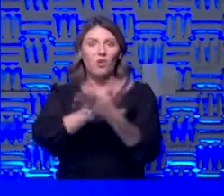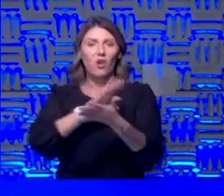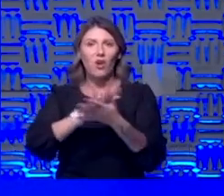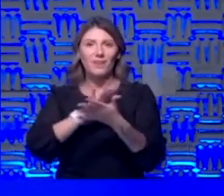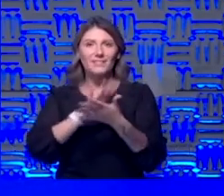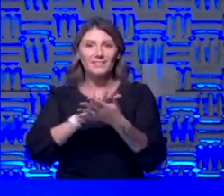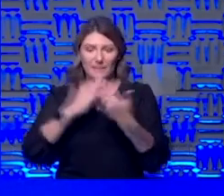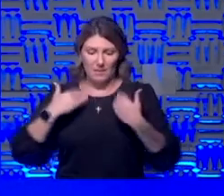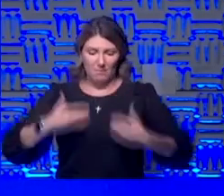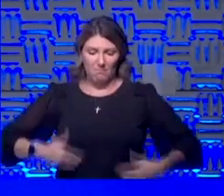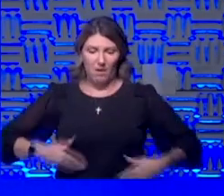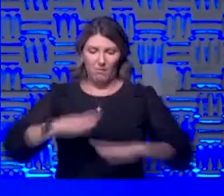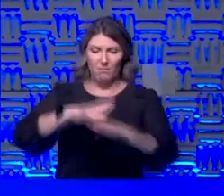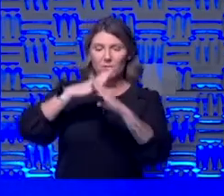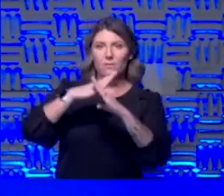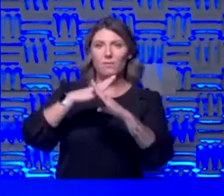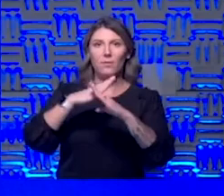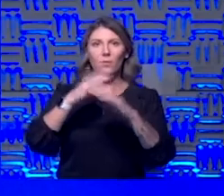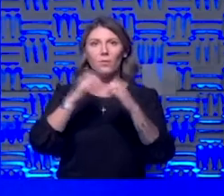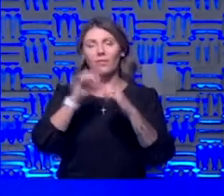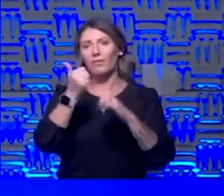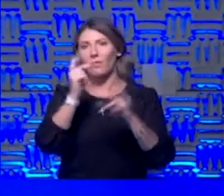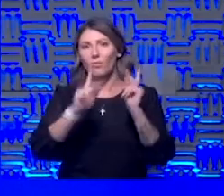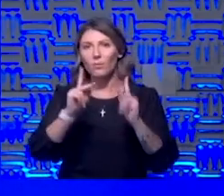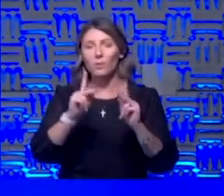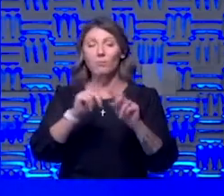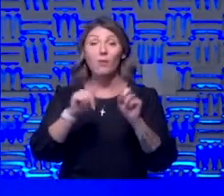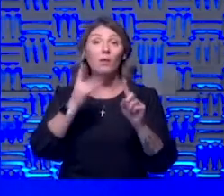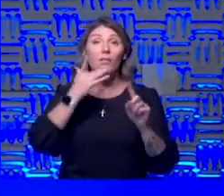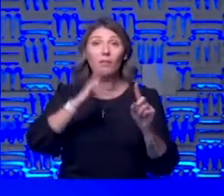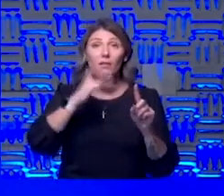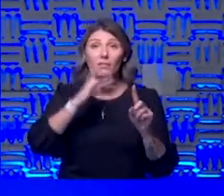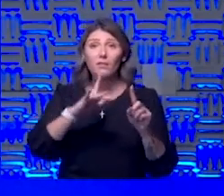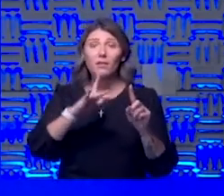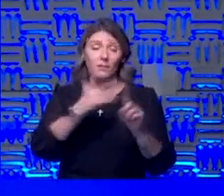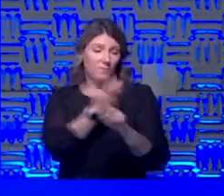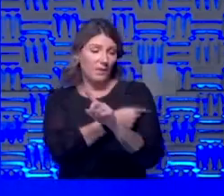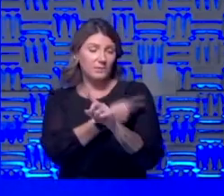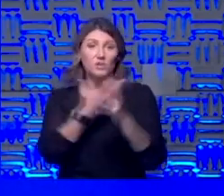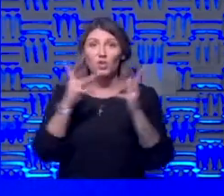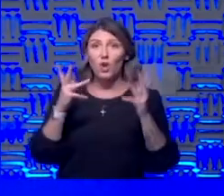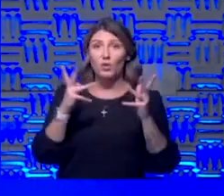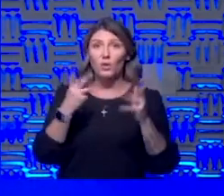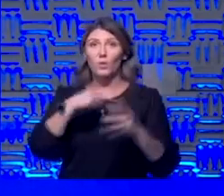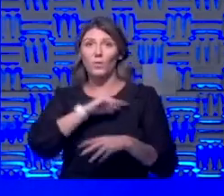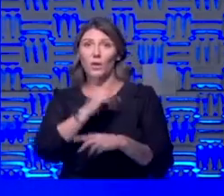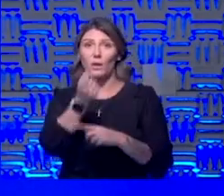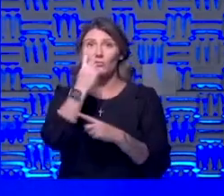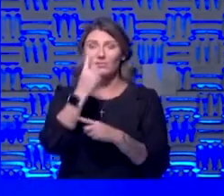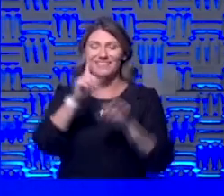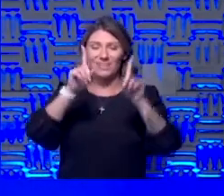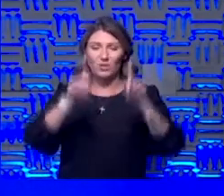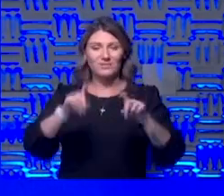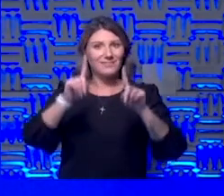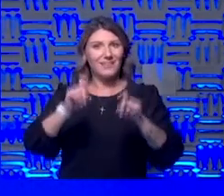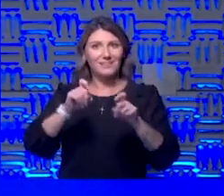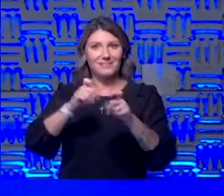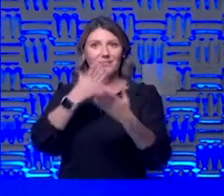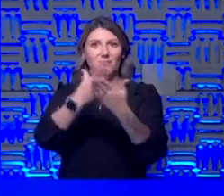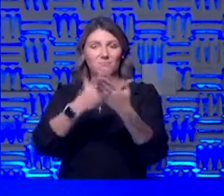as in other people now luckily with the vaccines that have already on the market we understand that they have had a lot of testing behind them